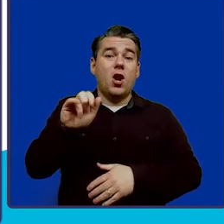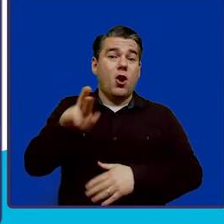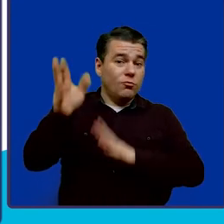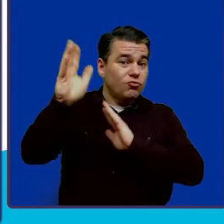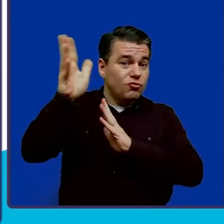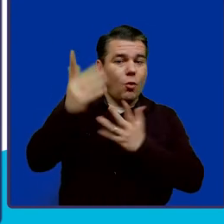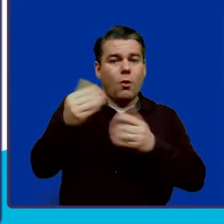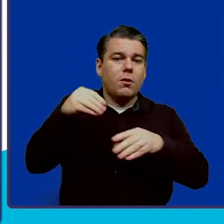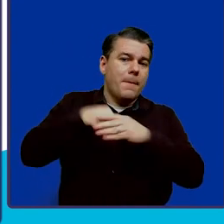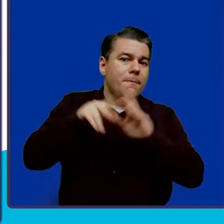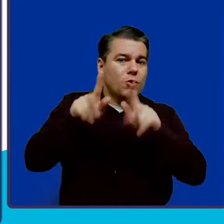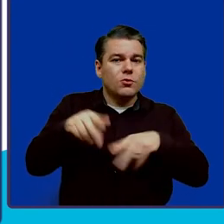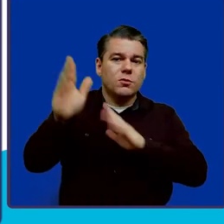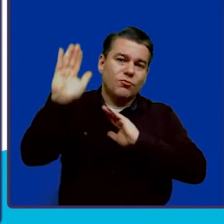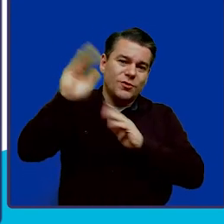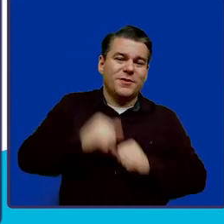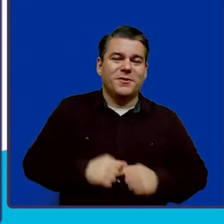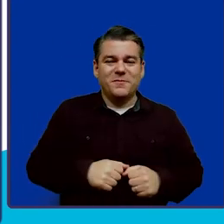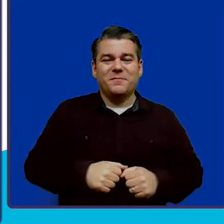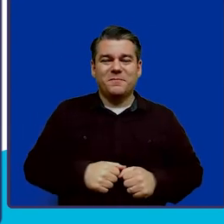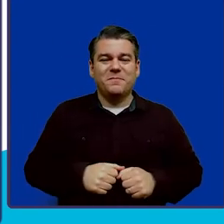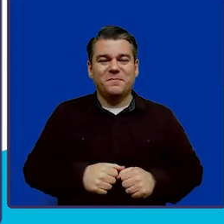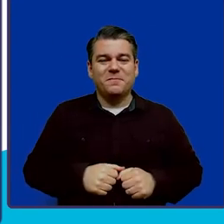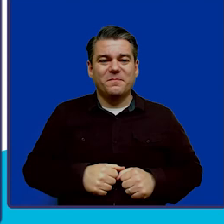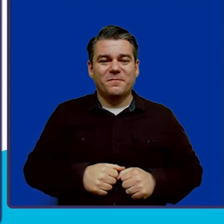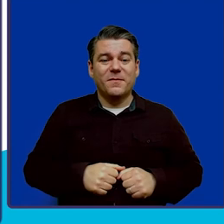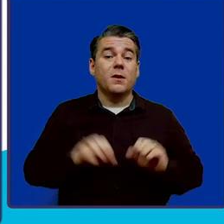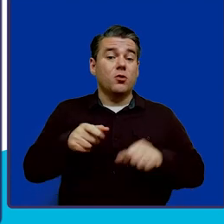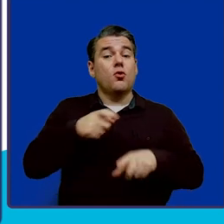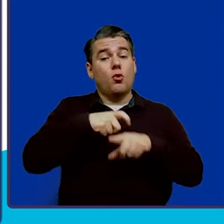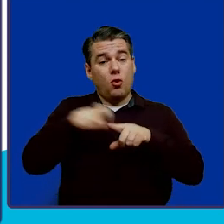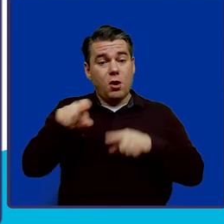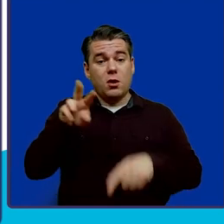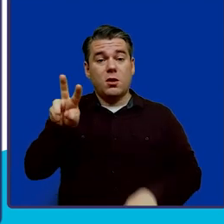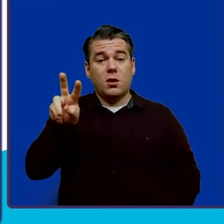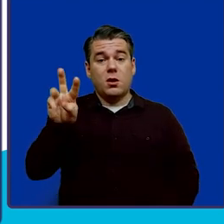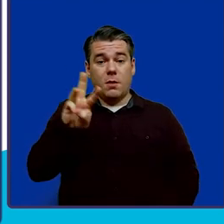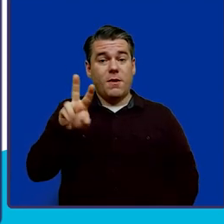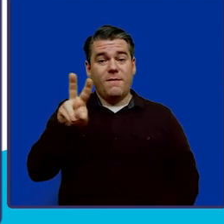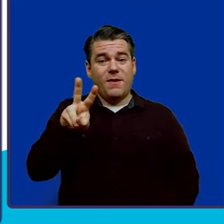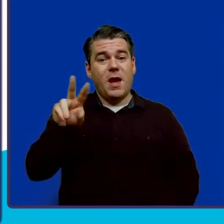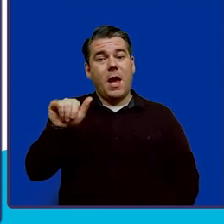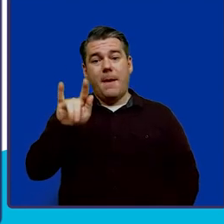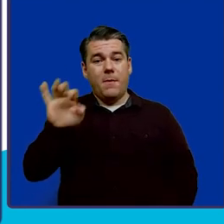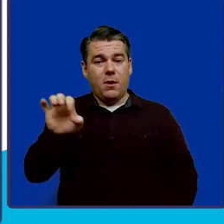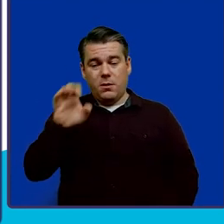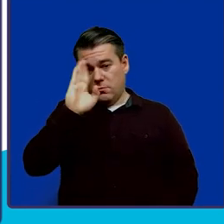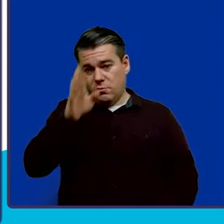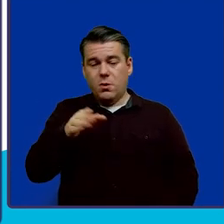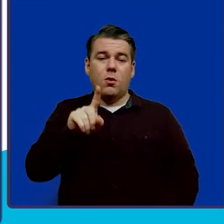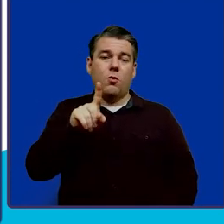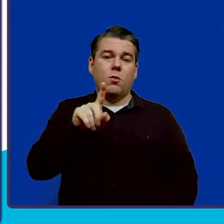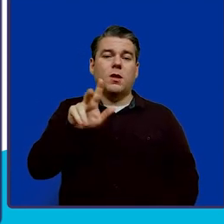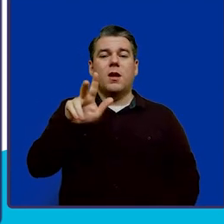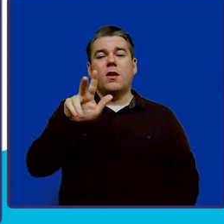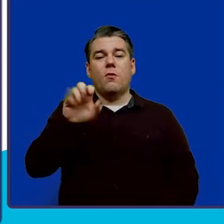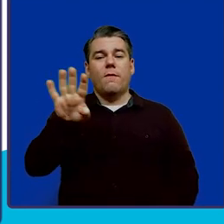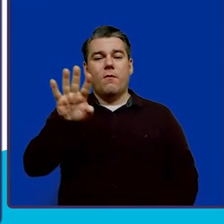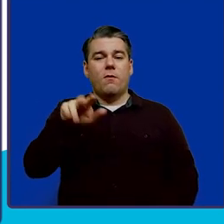in-person presentation. You can call WB ABLE directly at 304-340